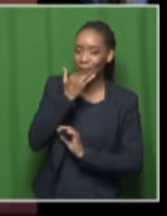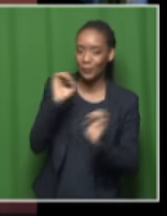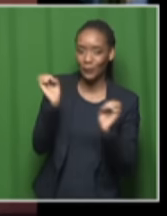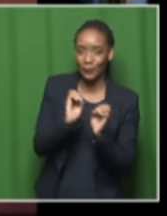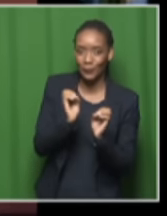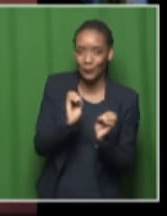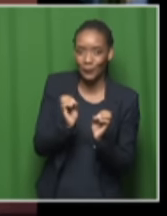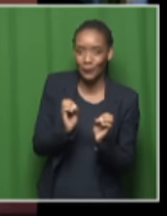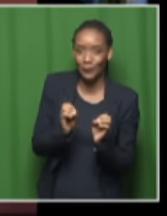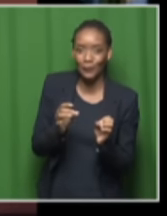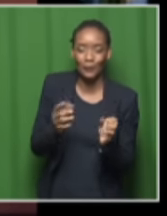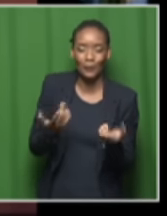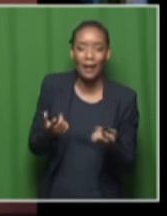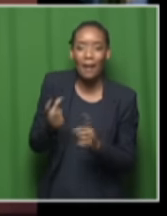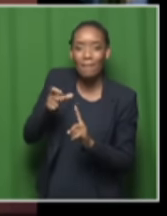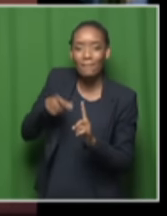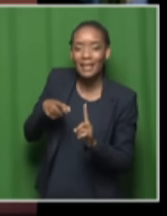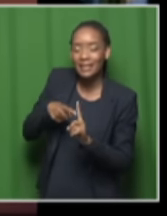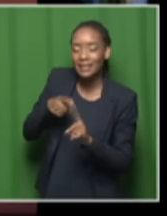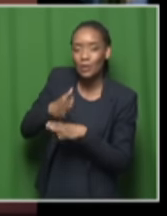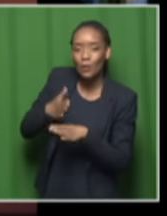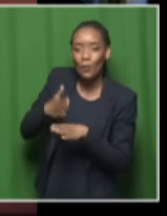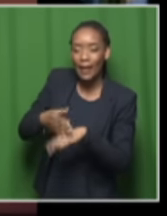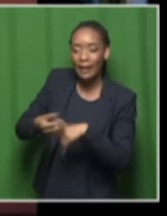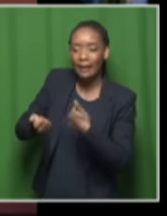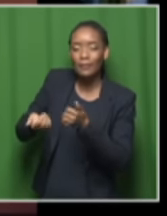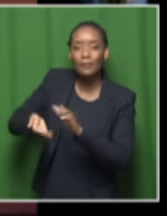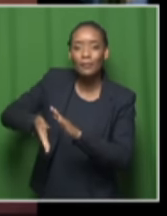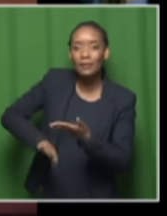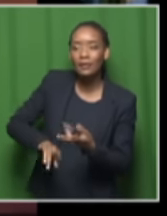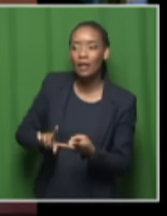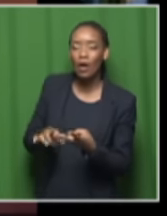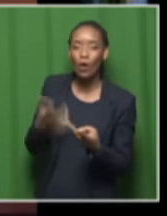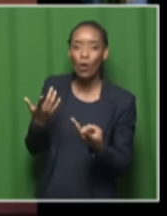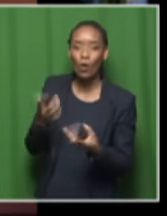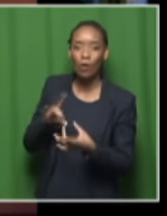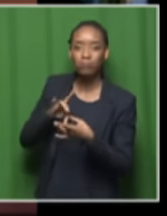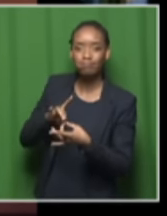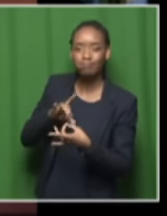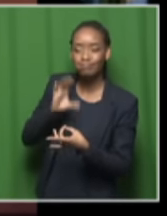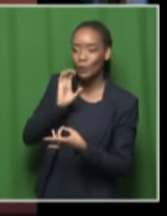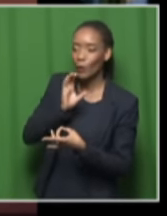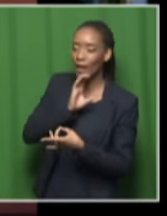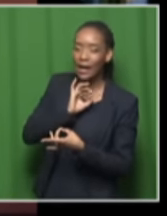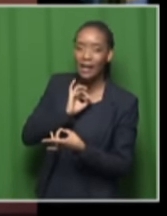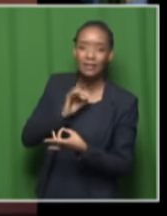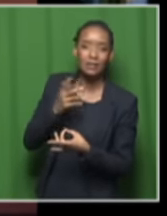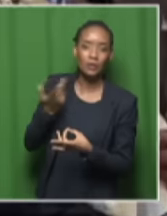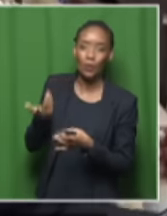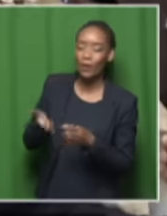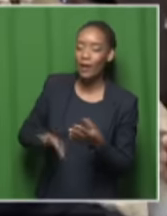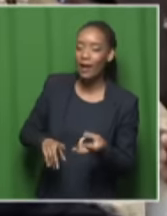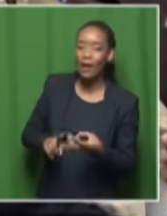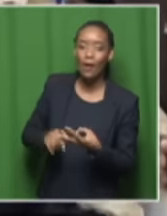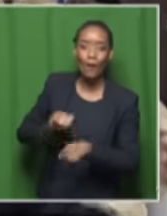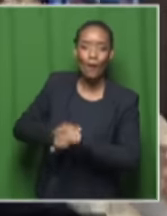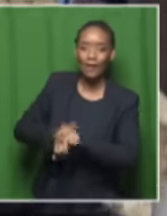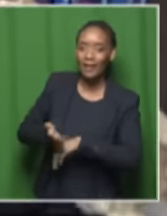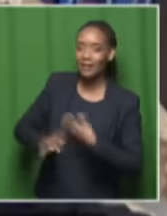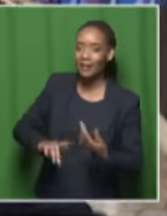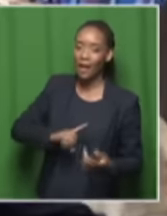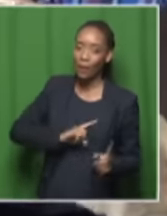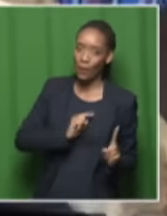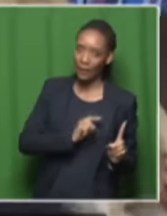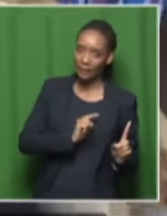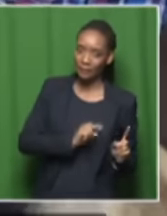breadwinners we have lost um relatives we have lost uh friends he says for the